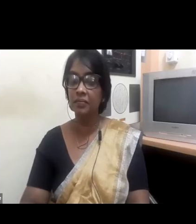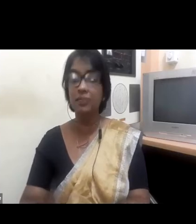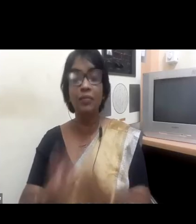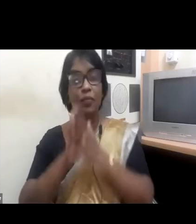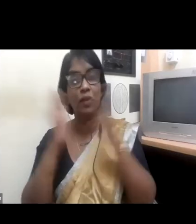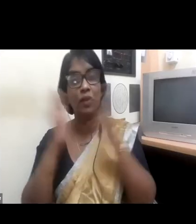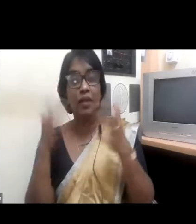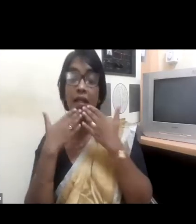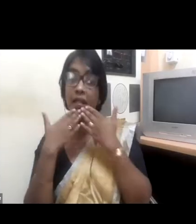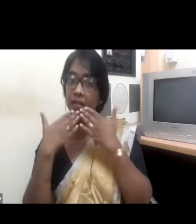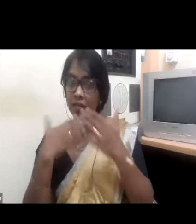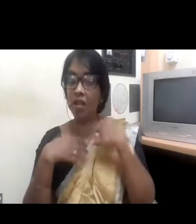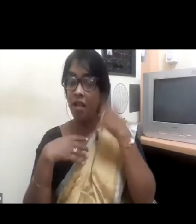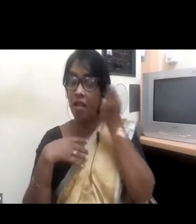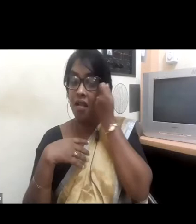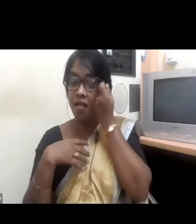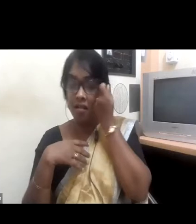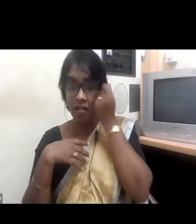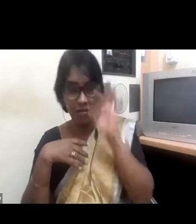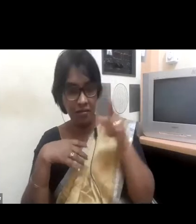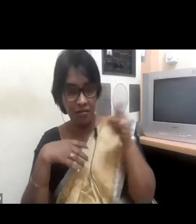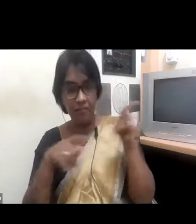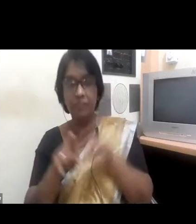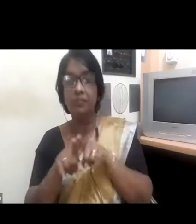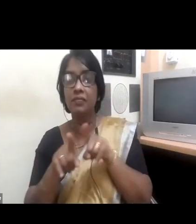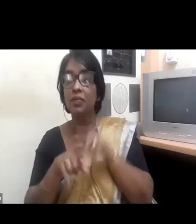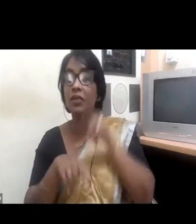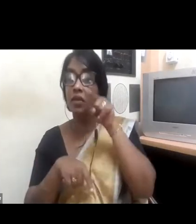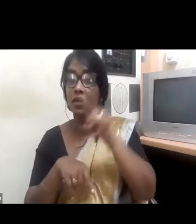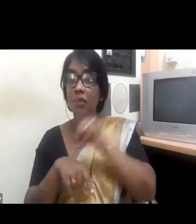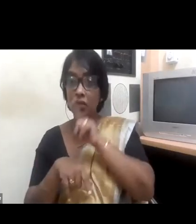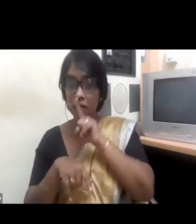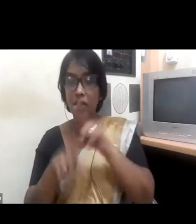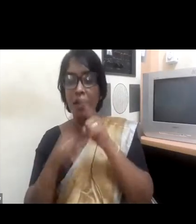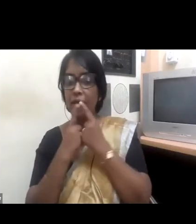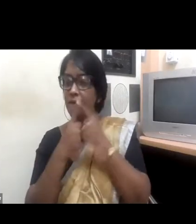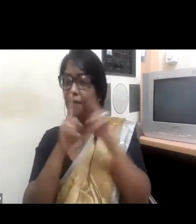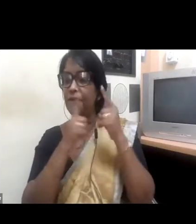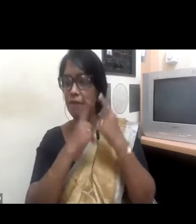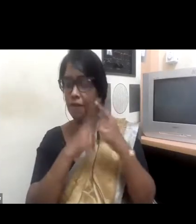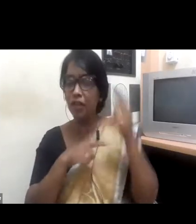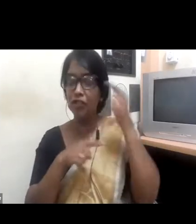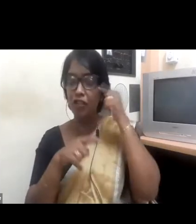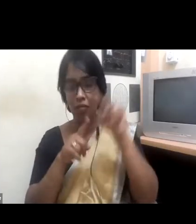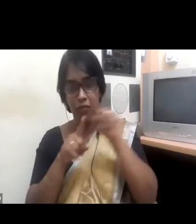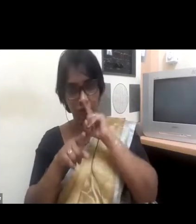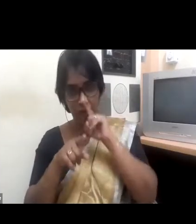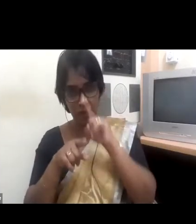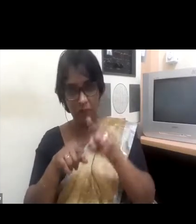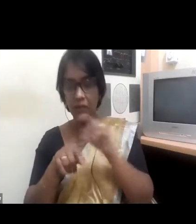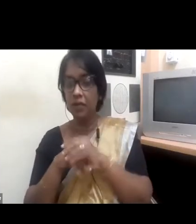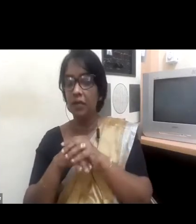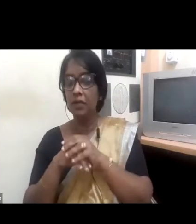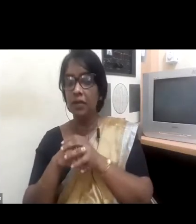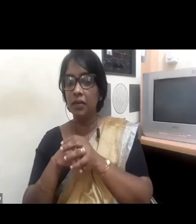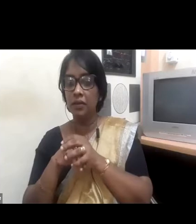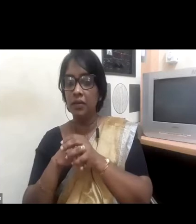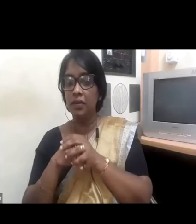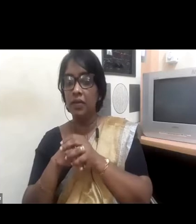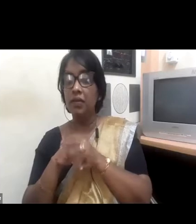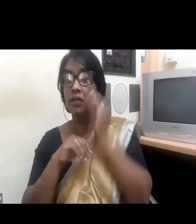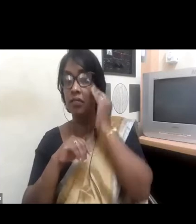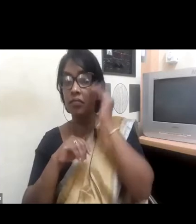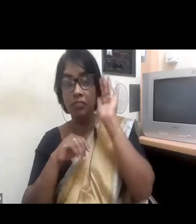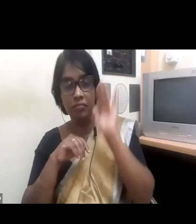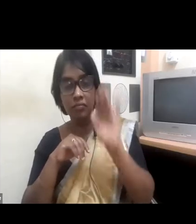your session, you spoke about diversity and diversity not just being about men and women, but true diversity.